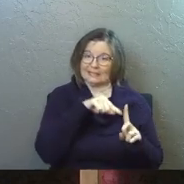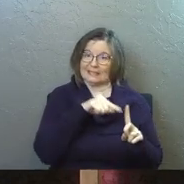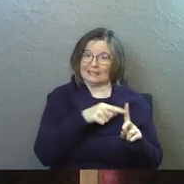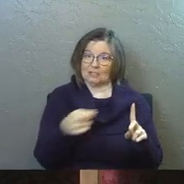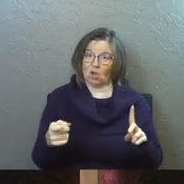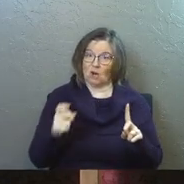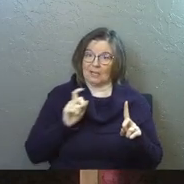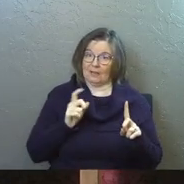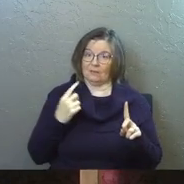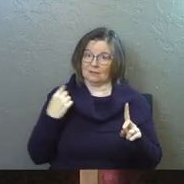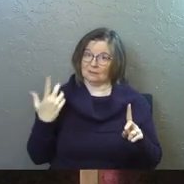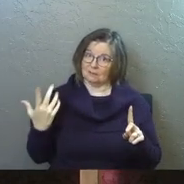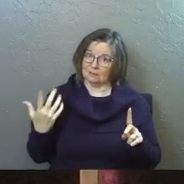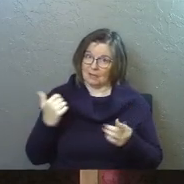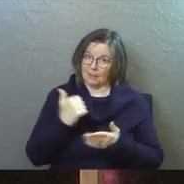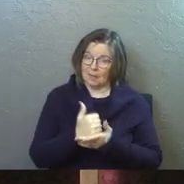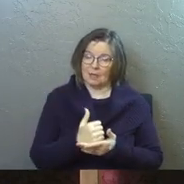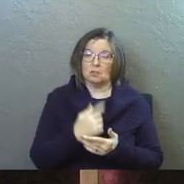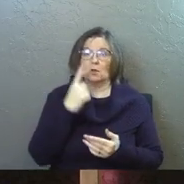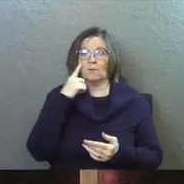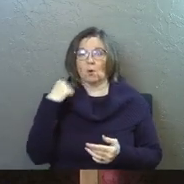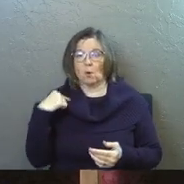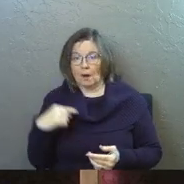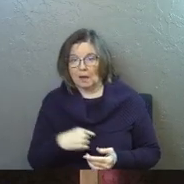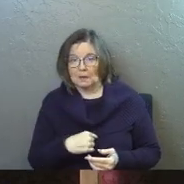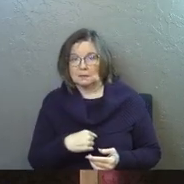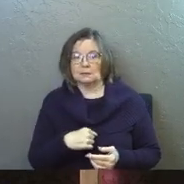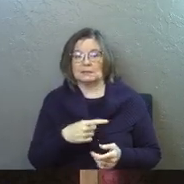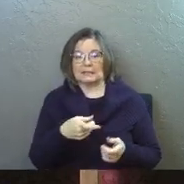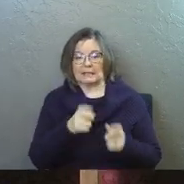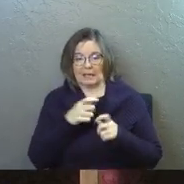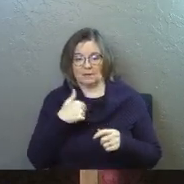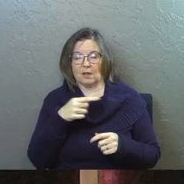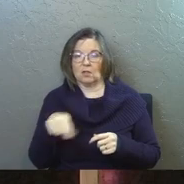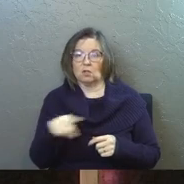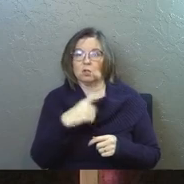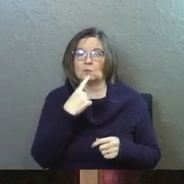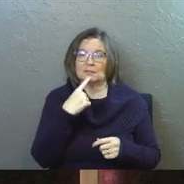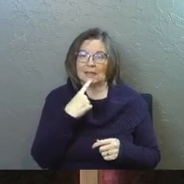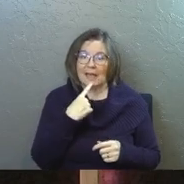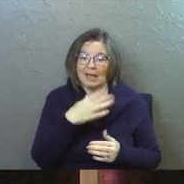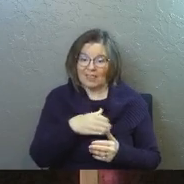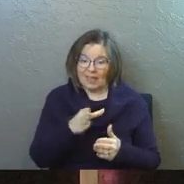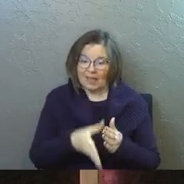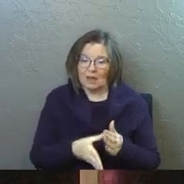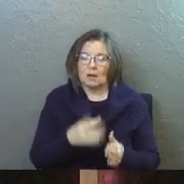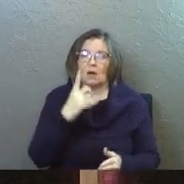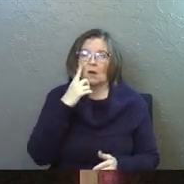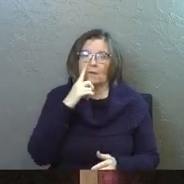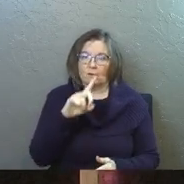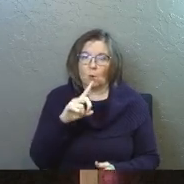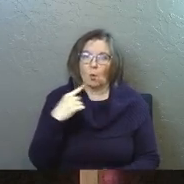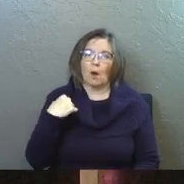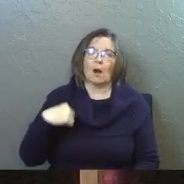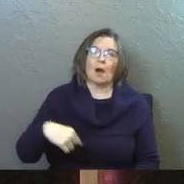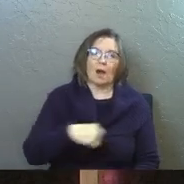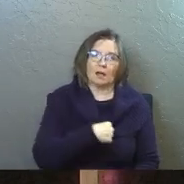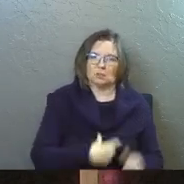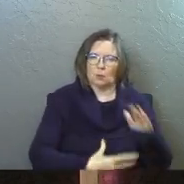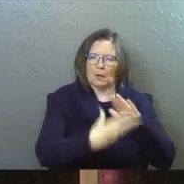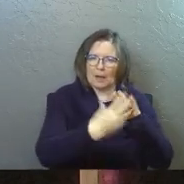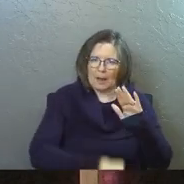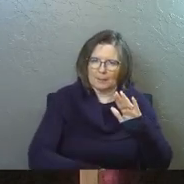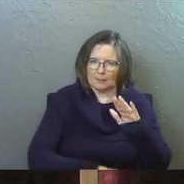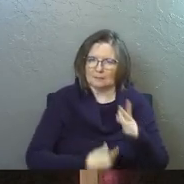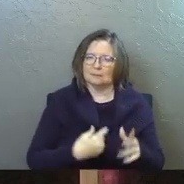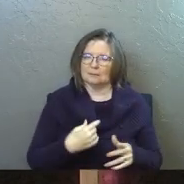is our gift. Amen. So I'm going to say for us, I'm to tell you what he gave us. And then you guys will say at the end for us. So if you guys came from